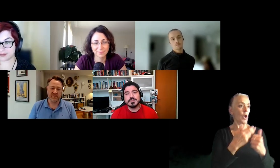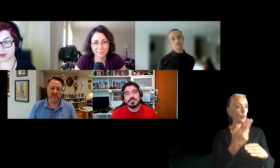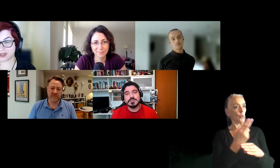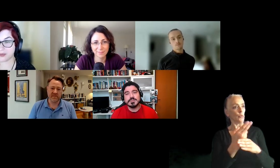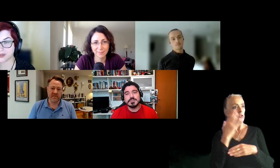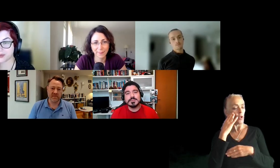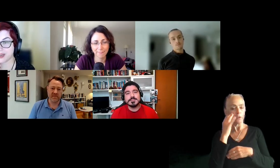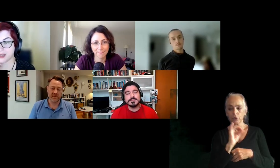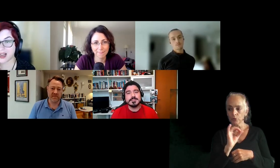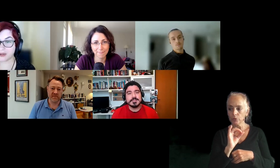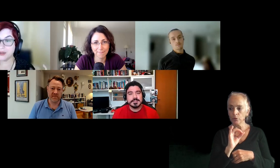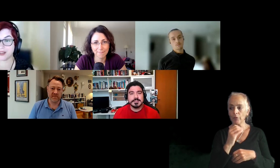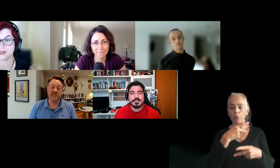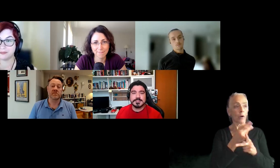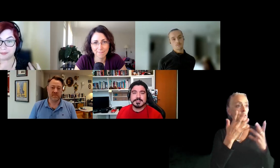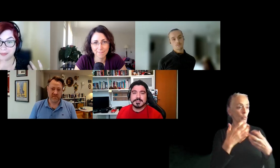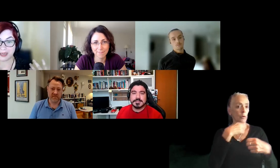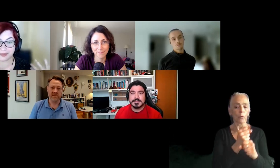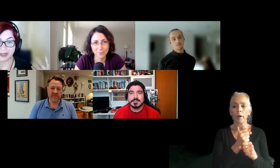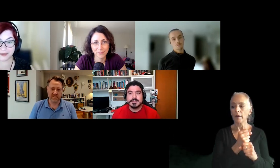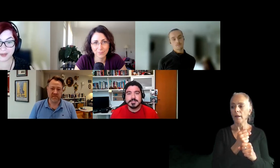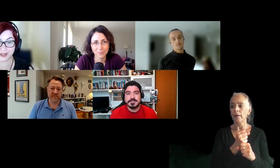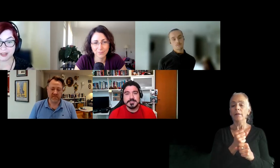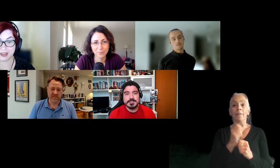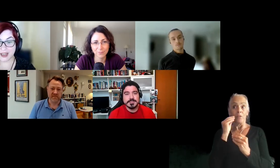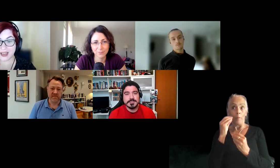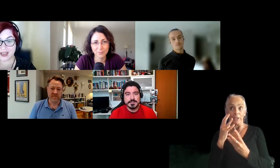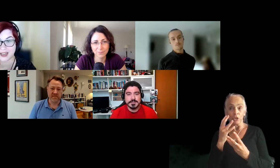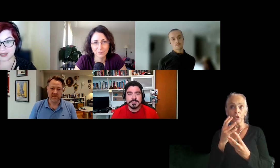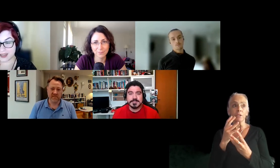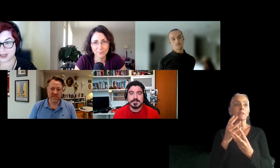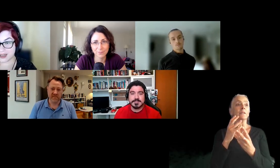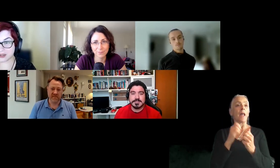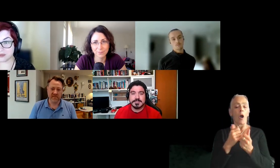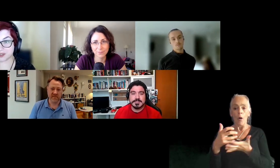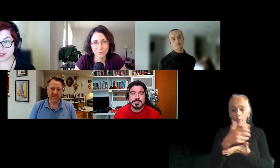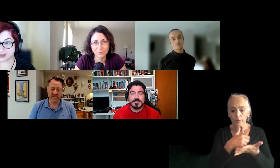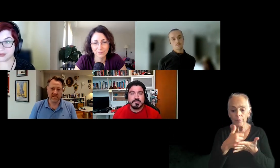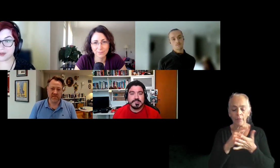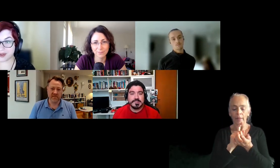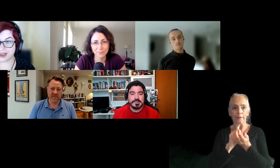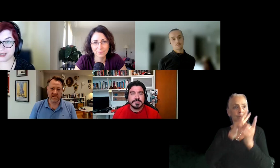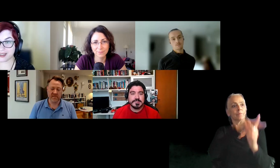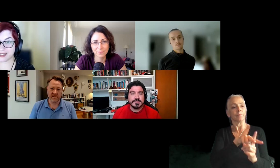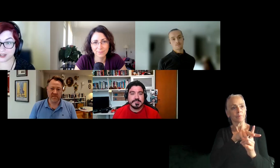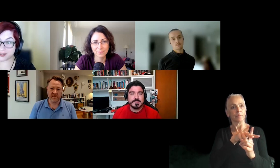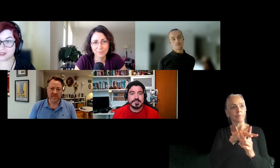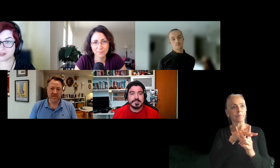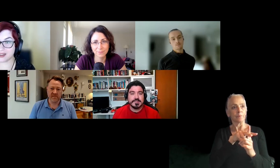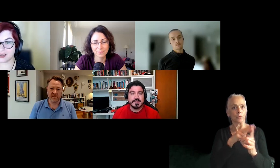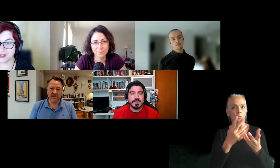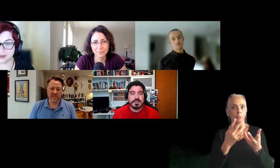the product that you want to create, like how you can pick up that information and, uh, convert to a way that it